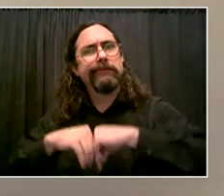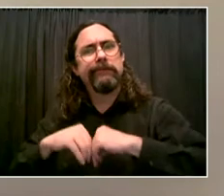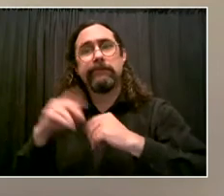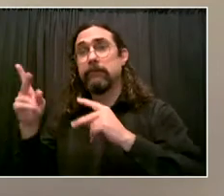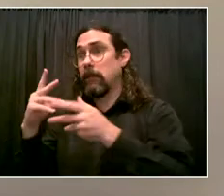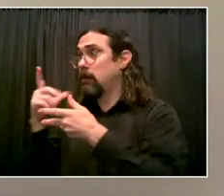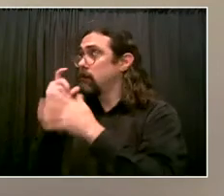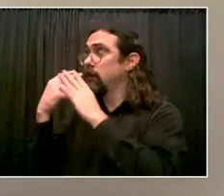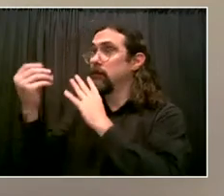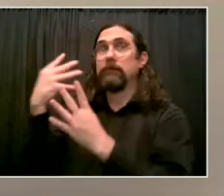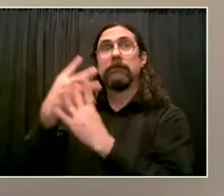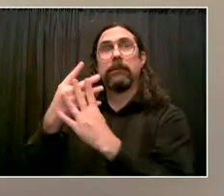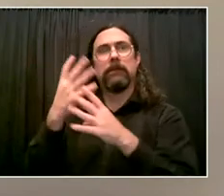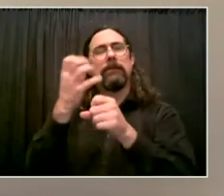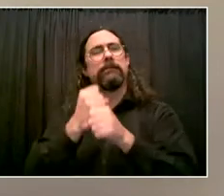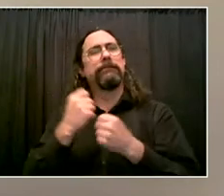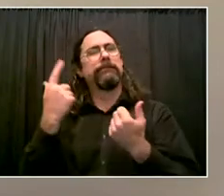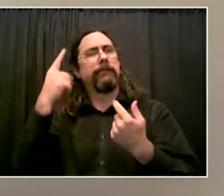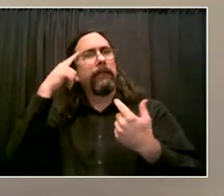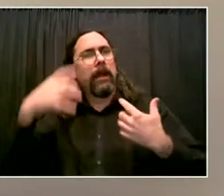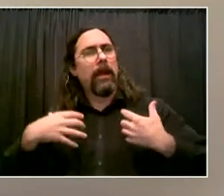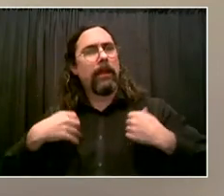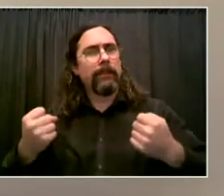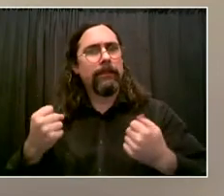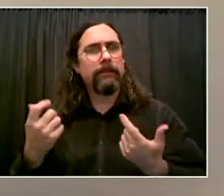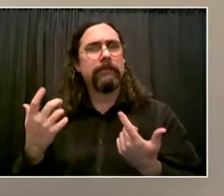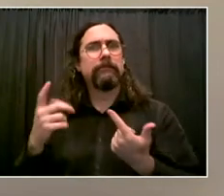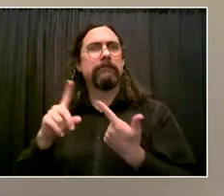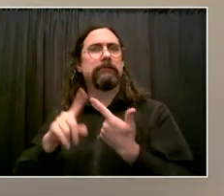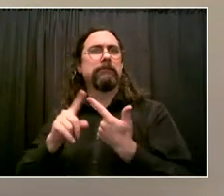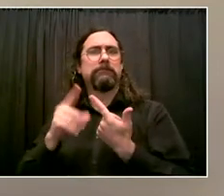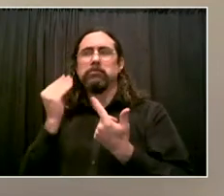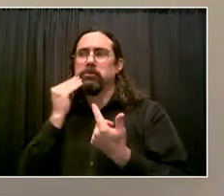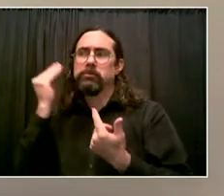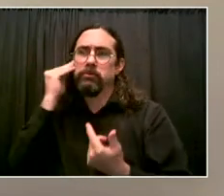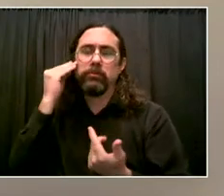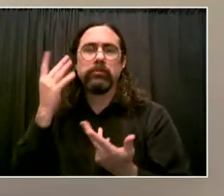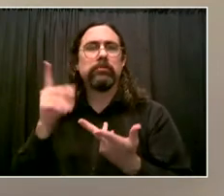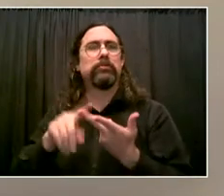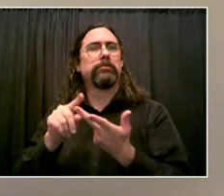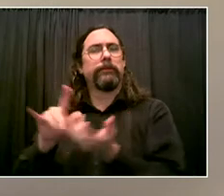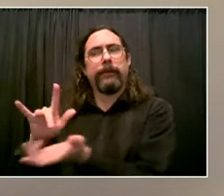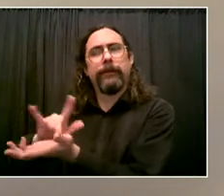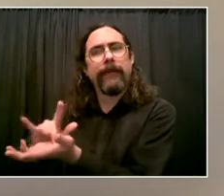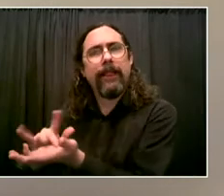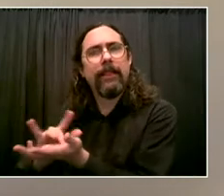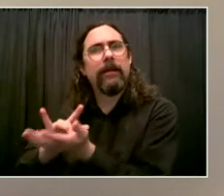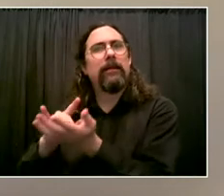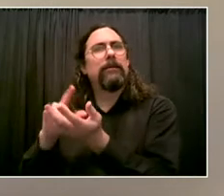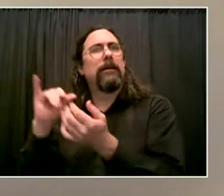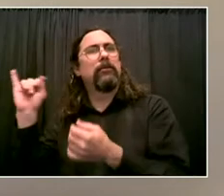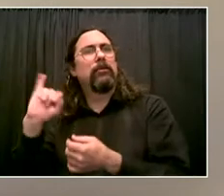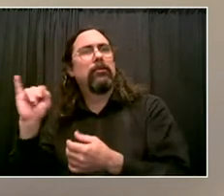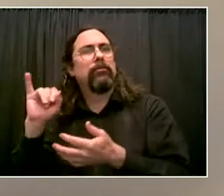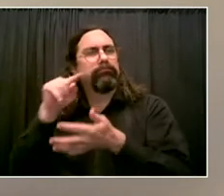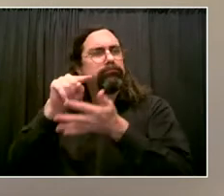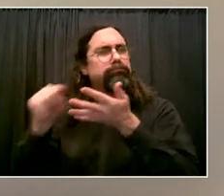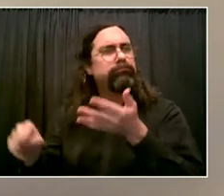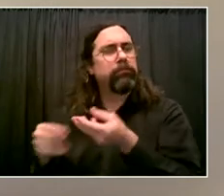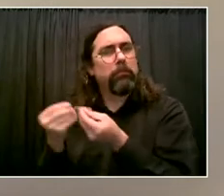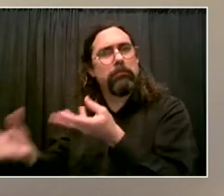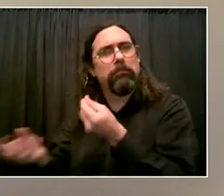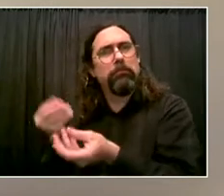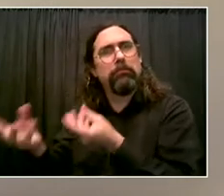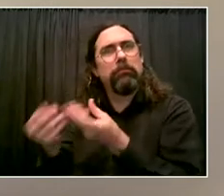City residents, it is now our responsibility to take that same approach because the individuals throughout the state population, the state jail